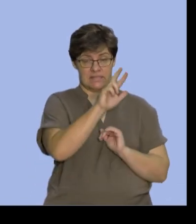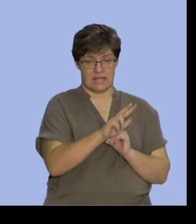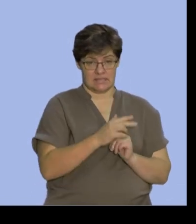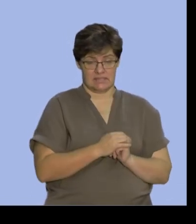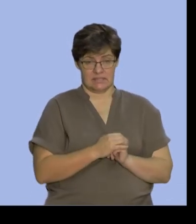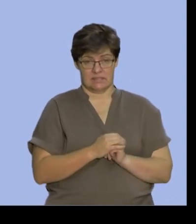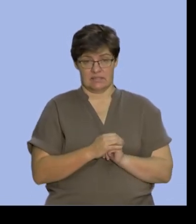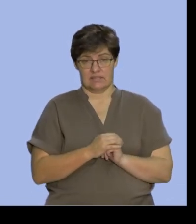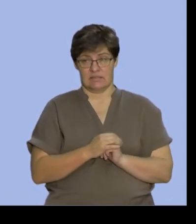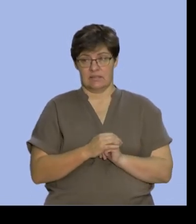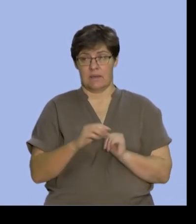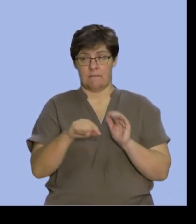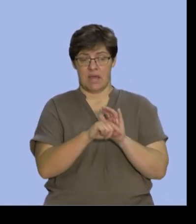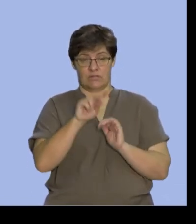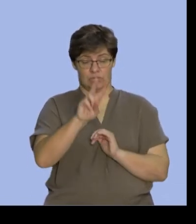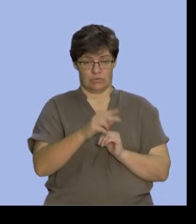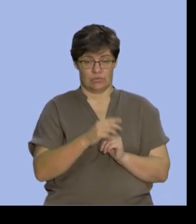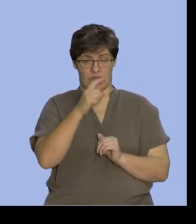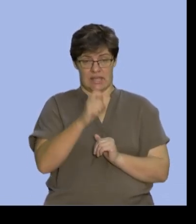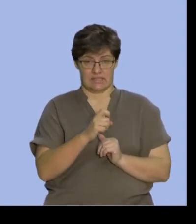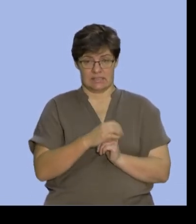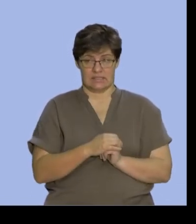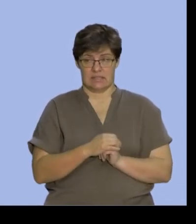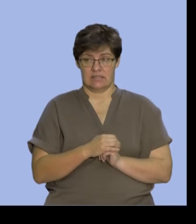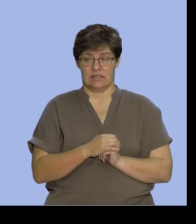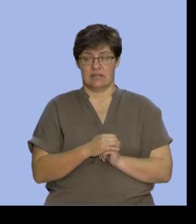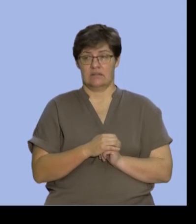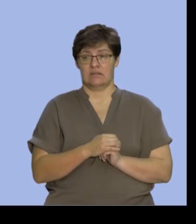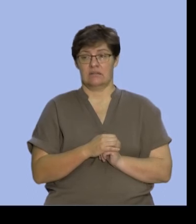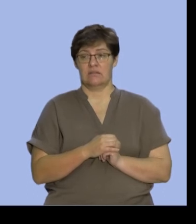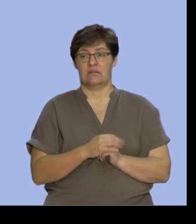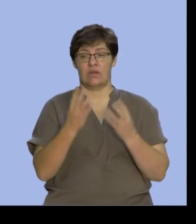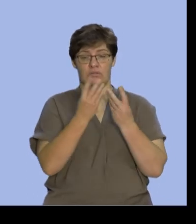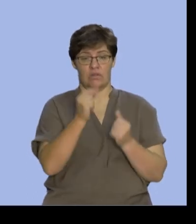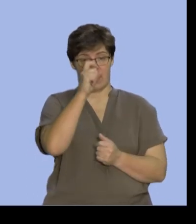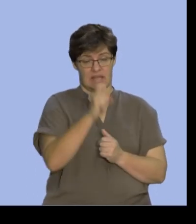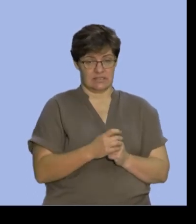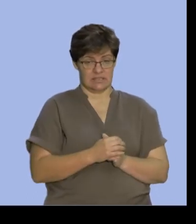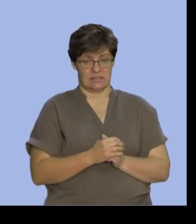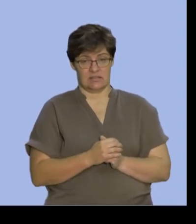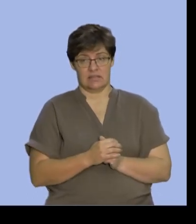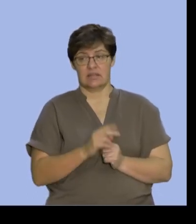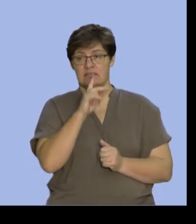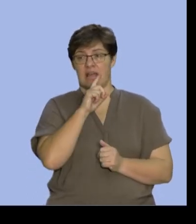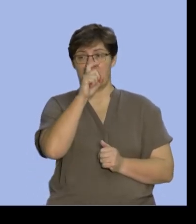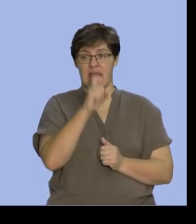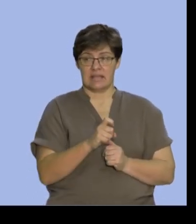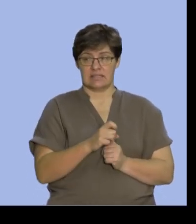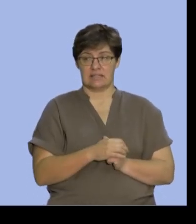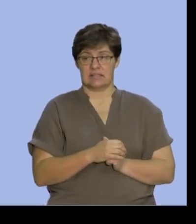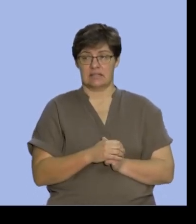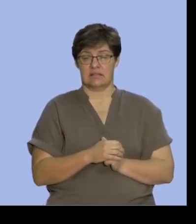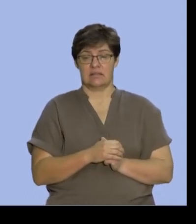minus 2 X and if I then solve for X I can see that X is going to be